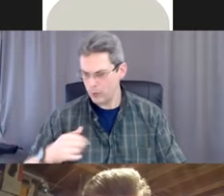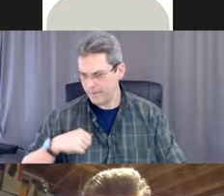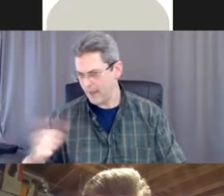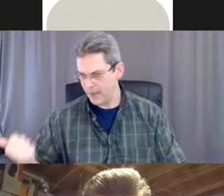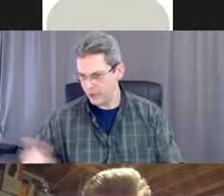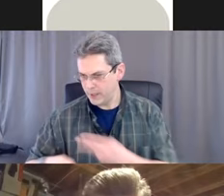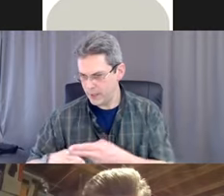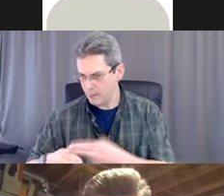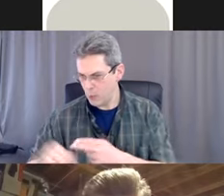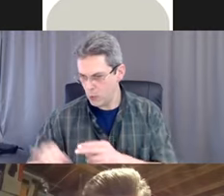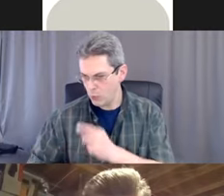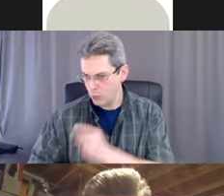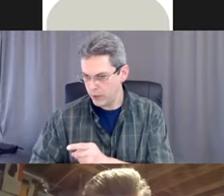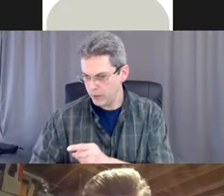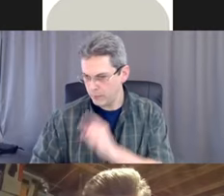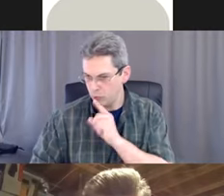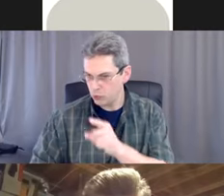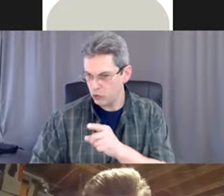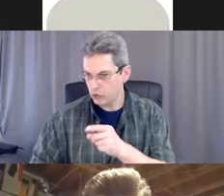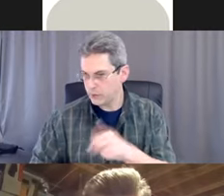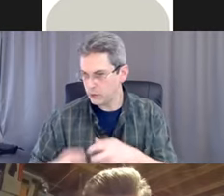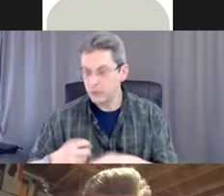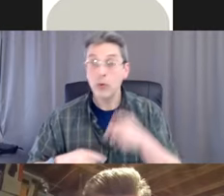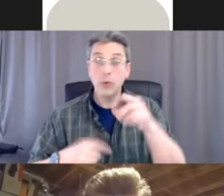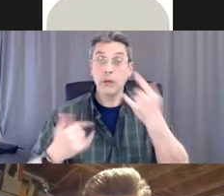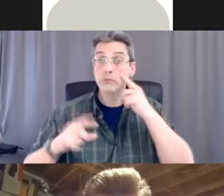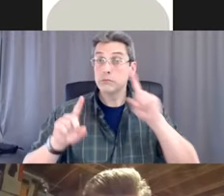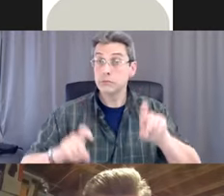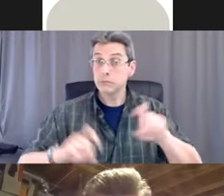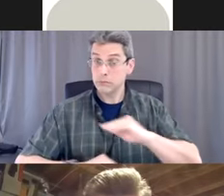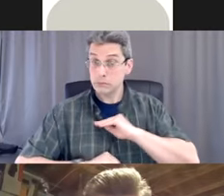Okay, we can do a little test to make sure that it's working.